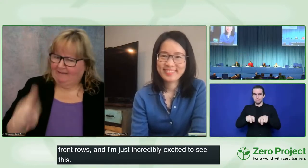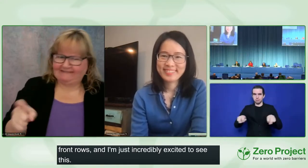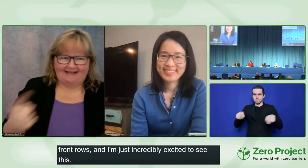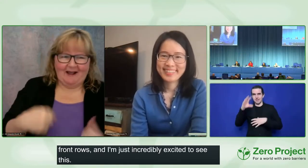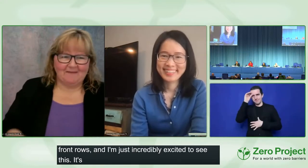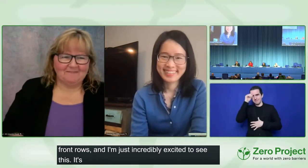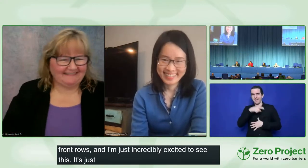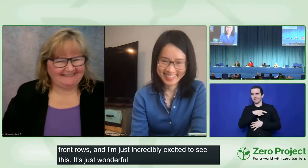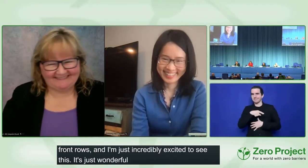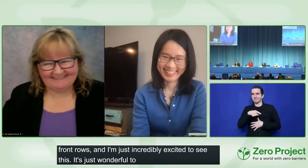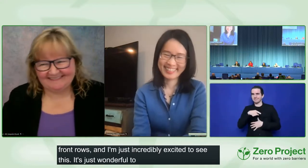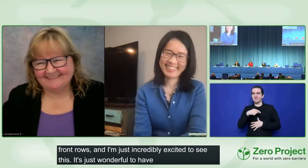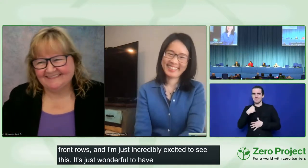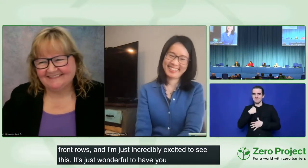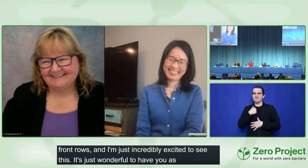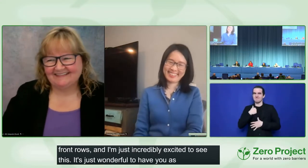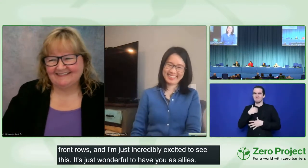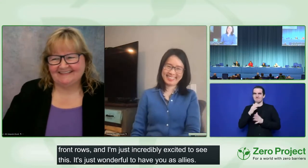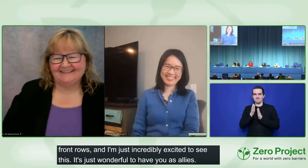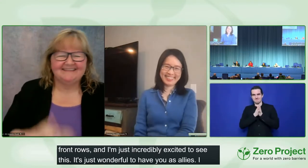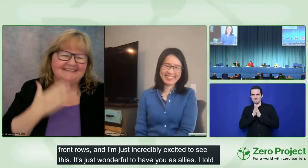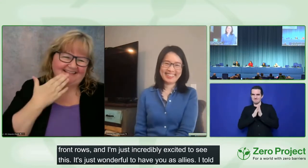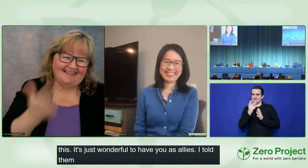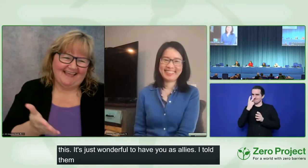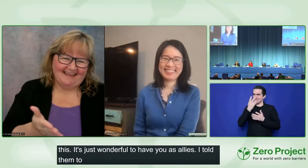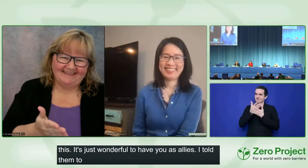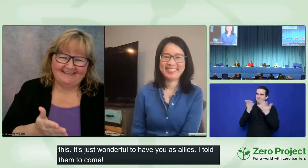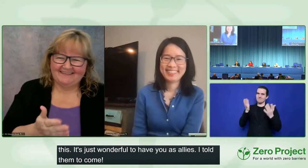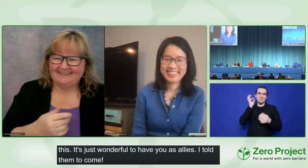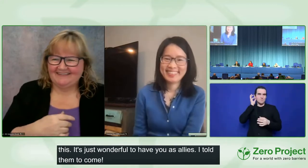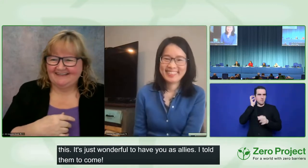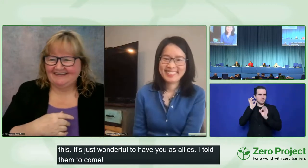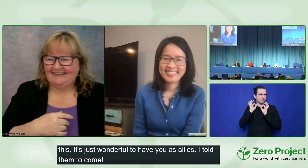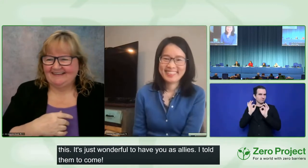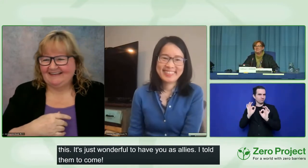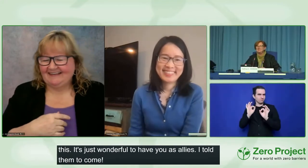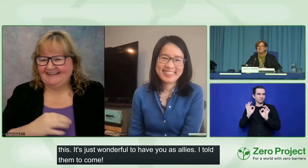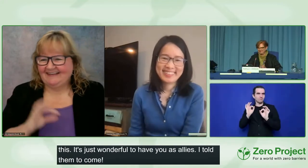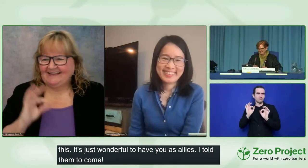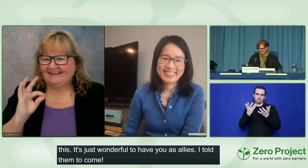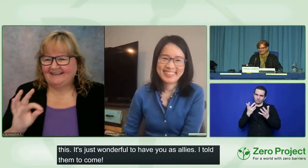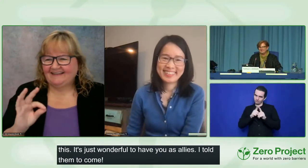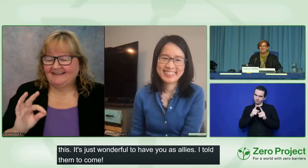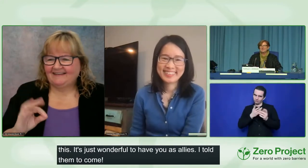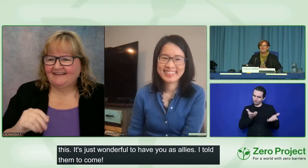Thank you, Hiro. I appreciate that. We have a question in the back. Thank you, kind sir.